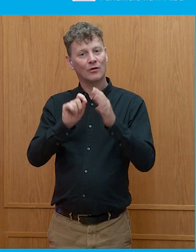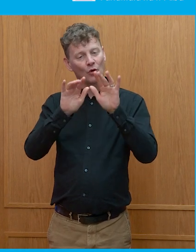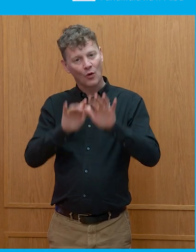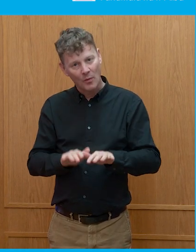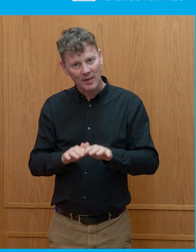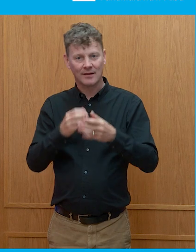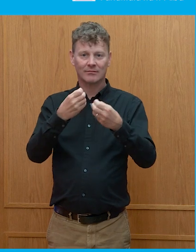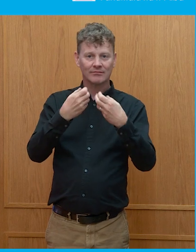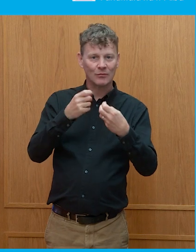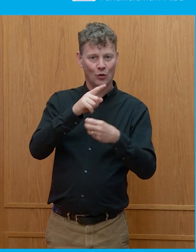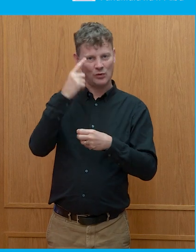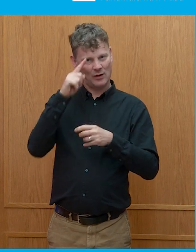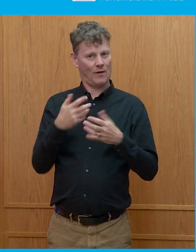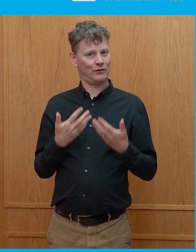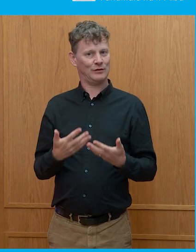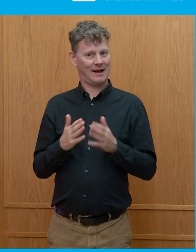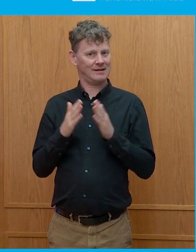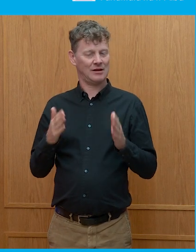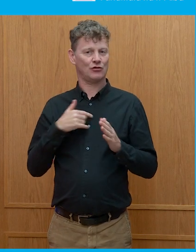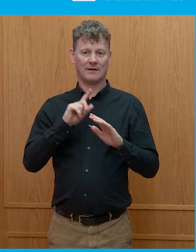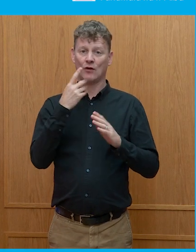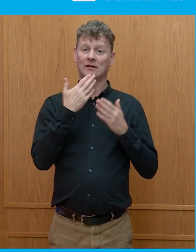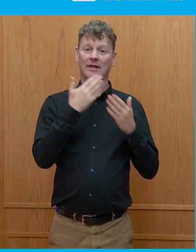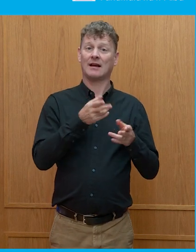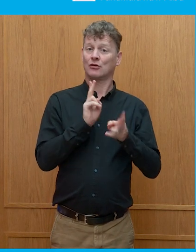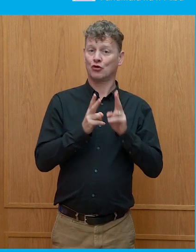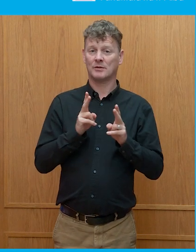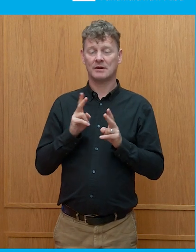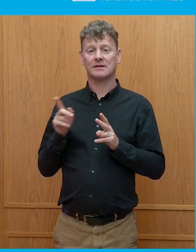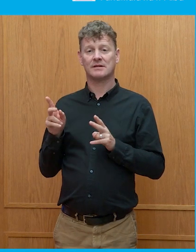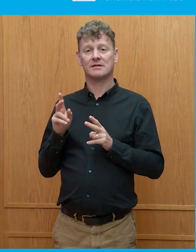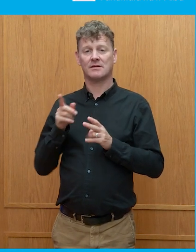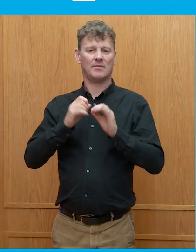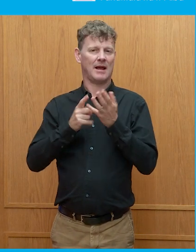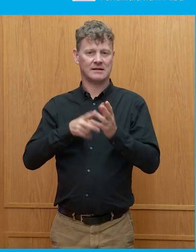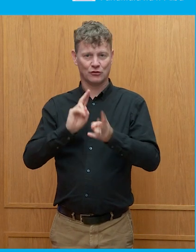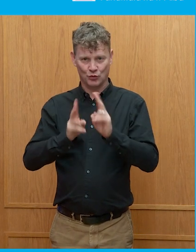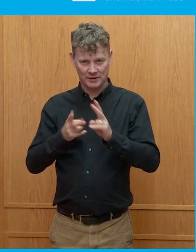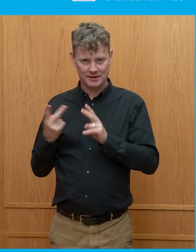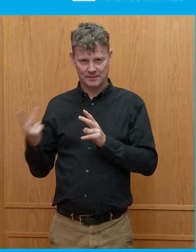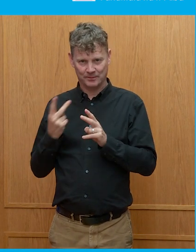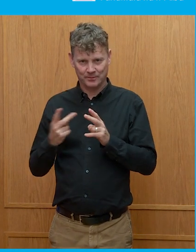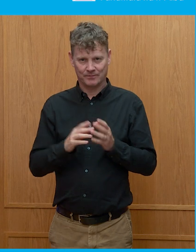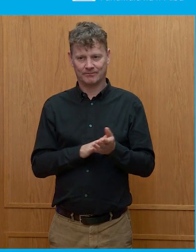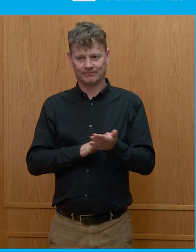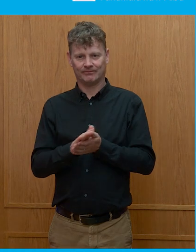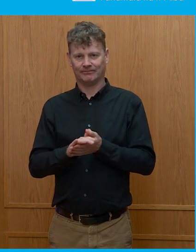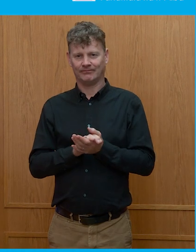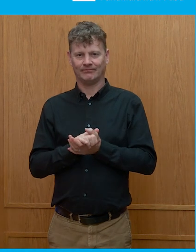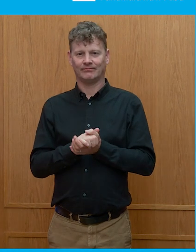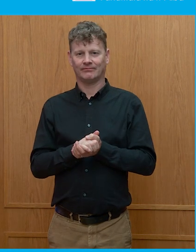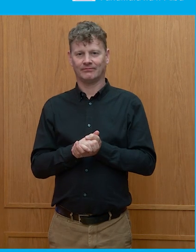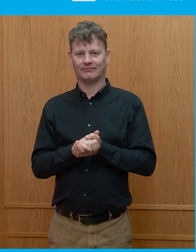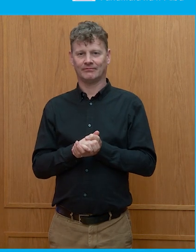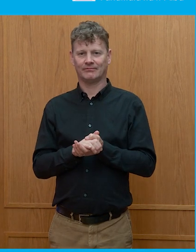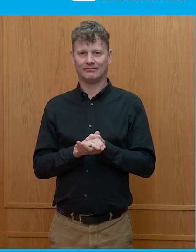thought of today's session. But can I thank first of all, our interpreters, VSL interpreters who've been popping up and down throughout.